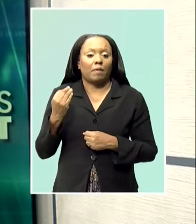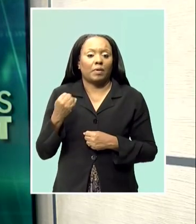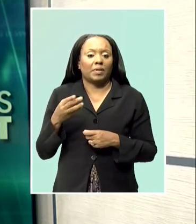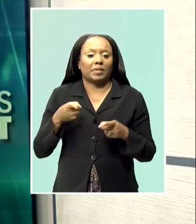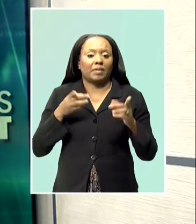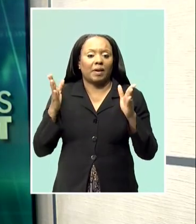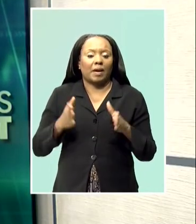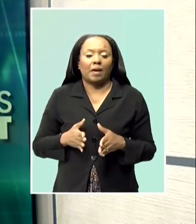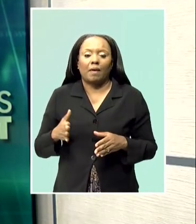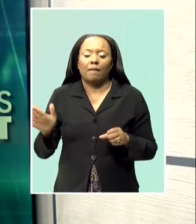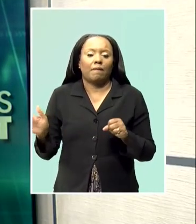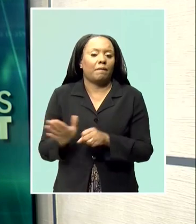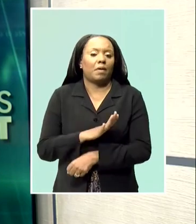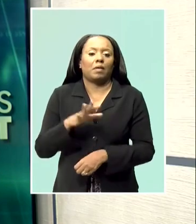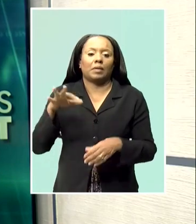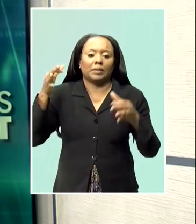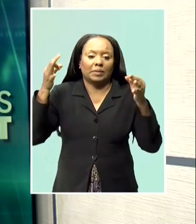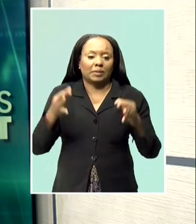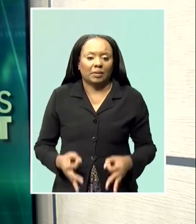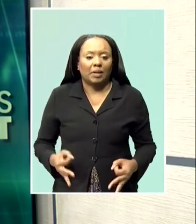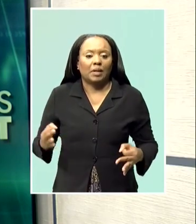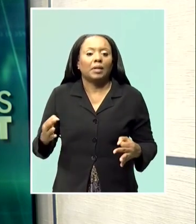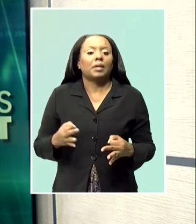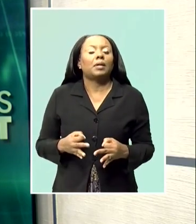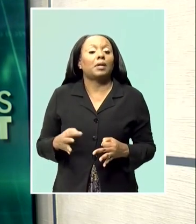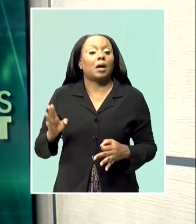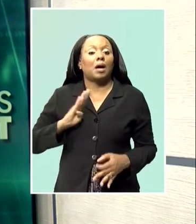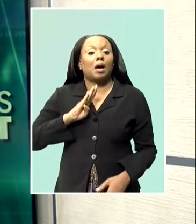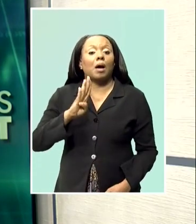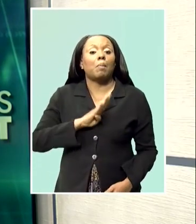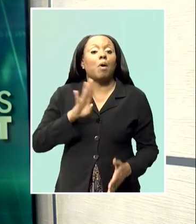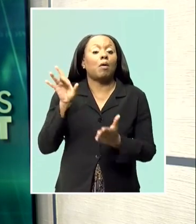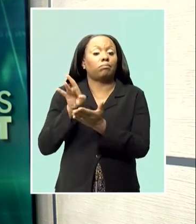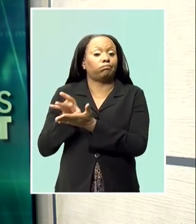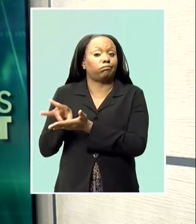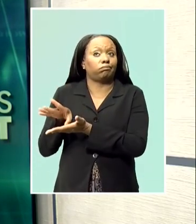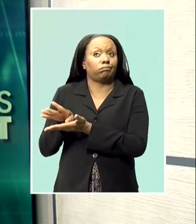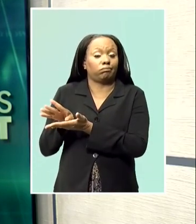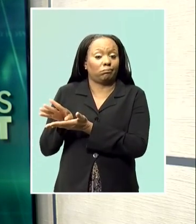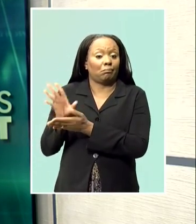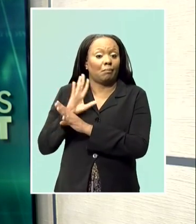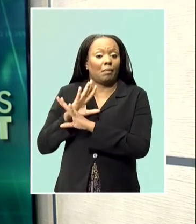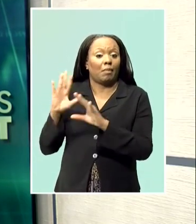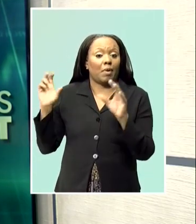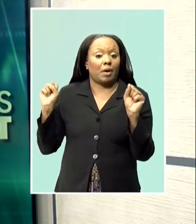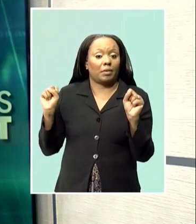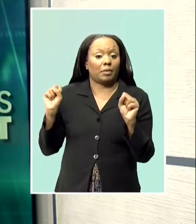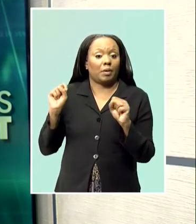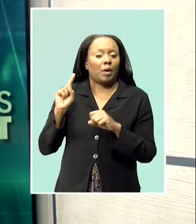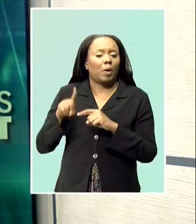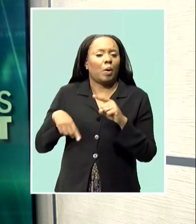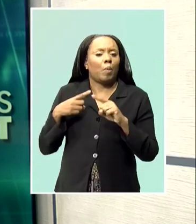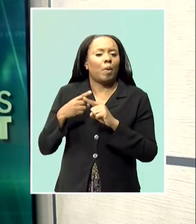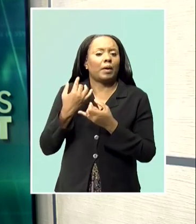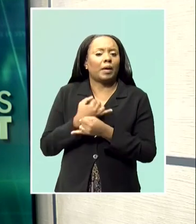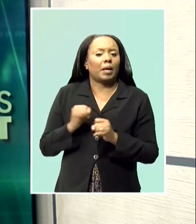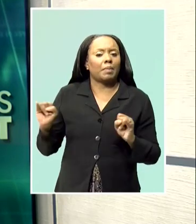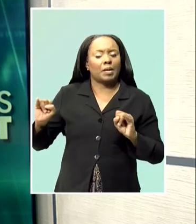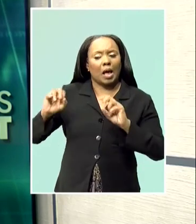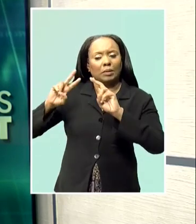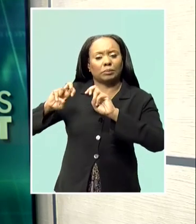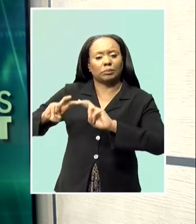directors had voted unanimously to recommend the board remove Claver-Caron after an independent ethics investigation